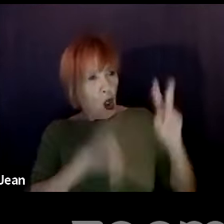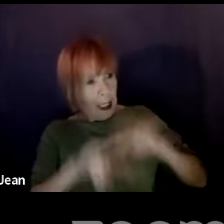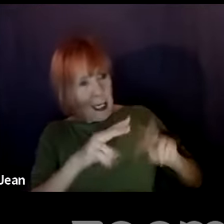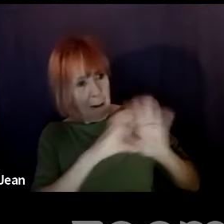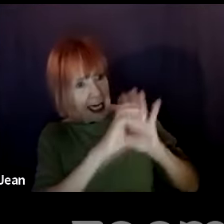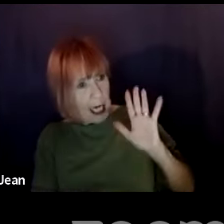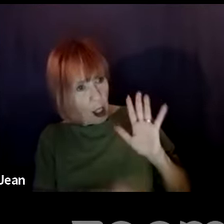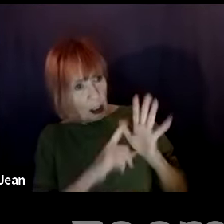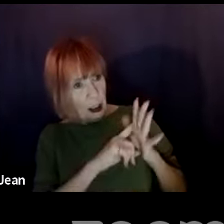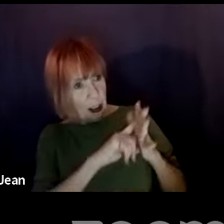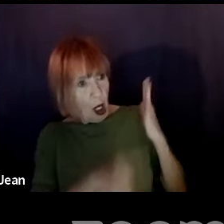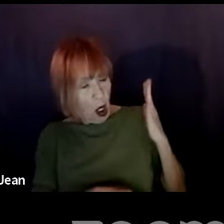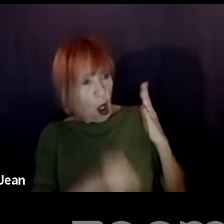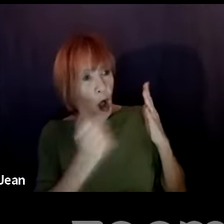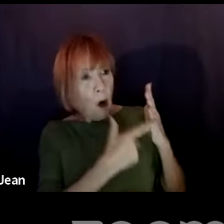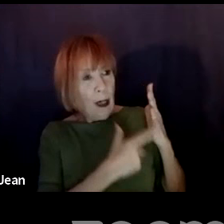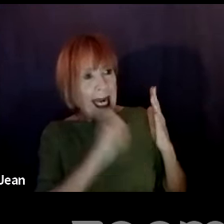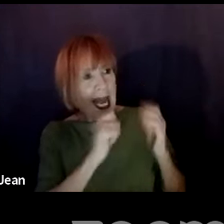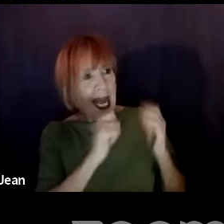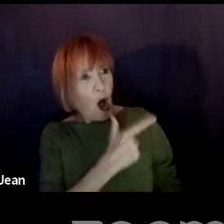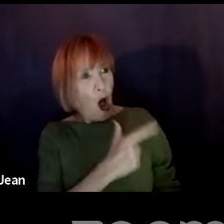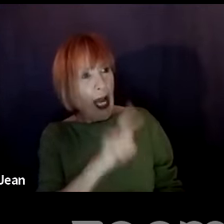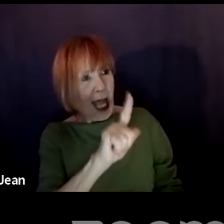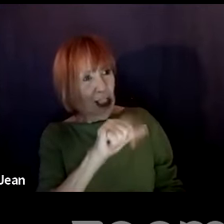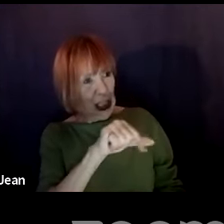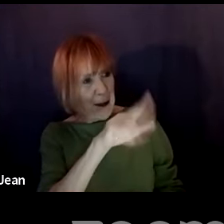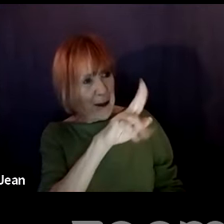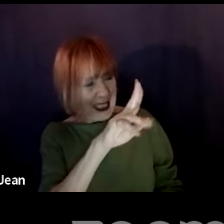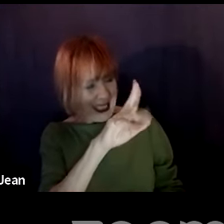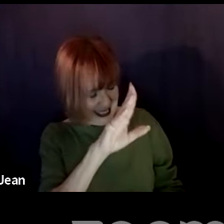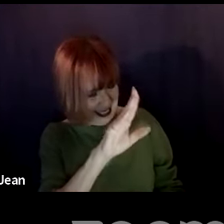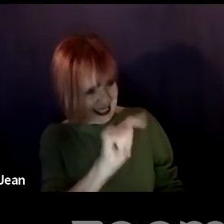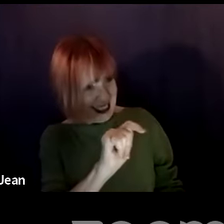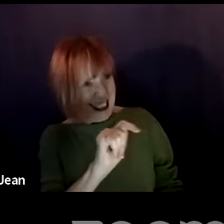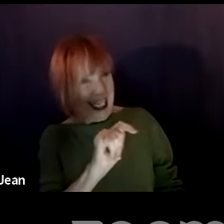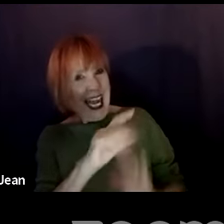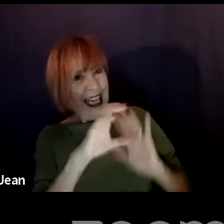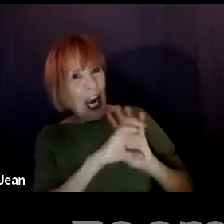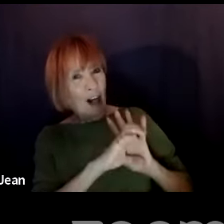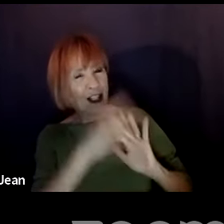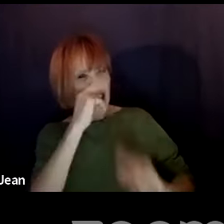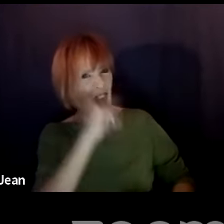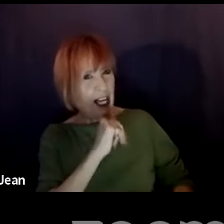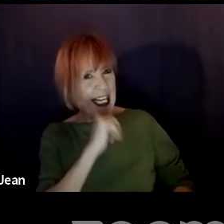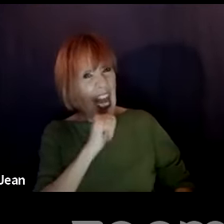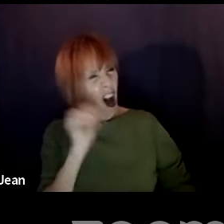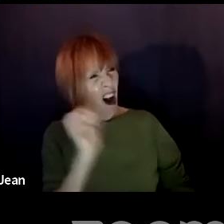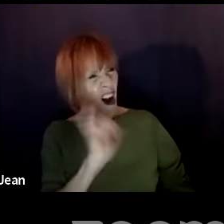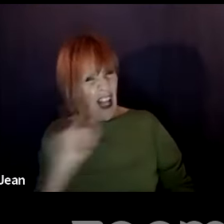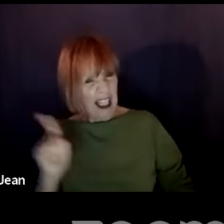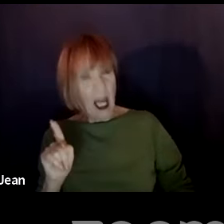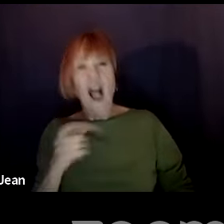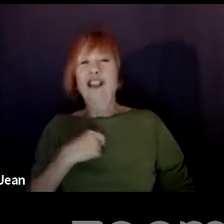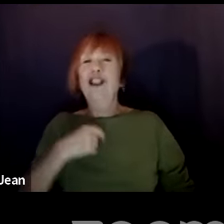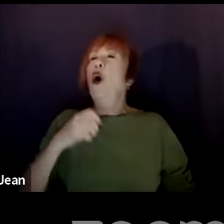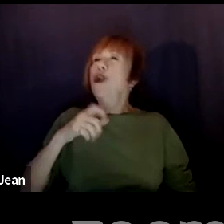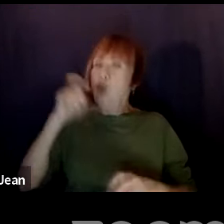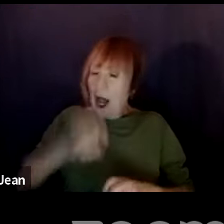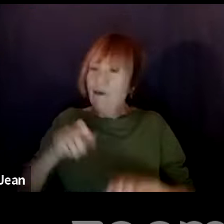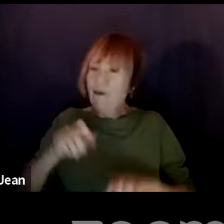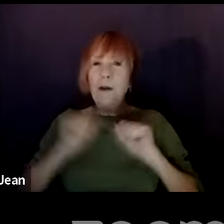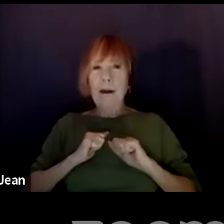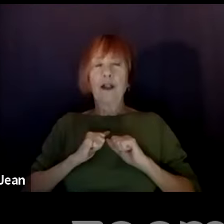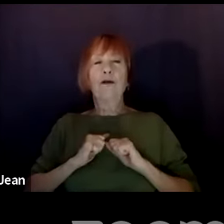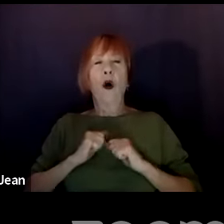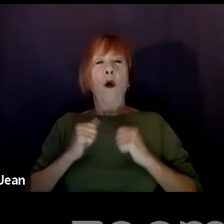okay, let me not make them all like my two friends. That's what I mean by doing the work. So we can do the work. We just have to be willing to get out of our comfort zone and